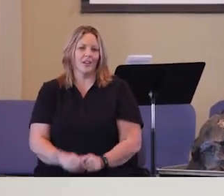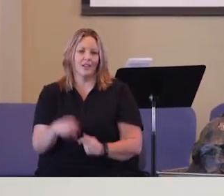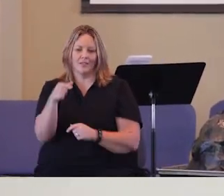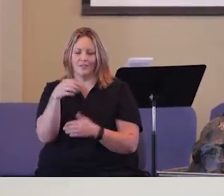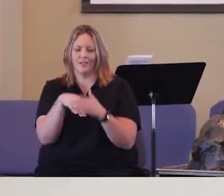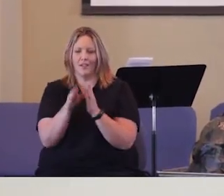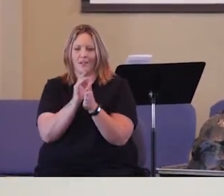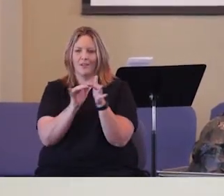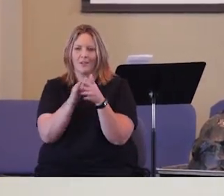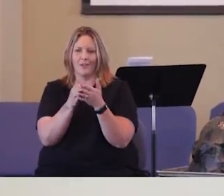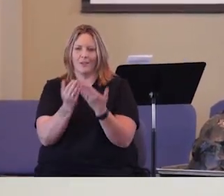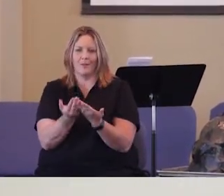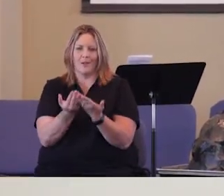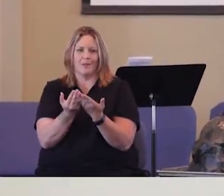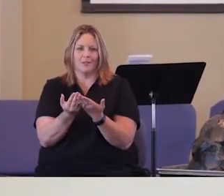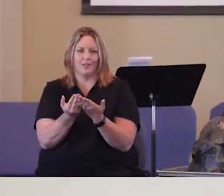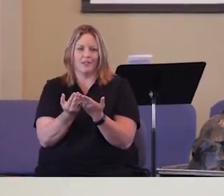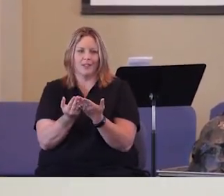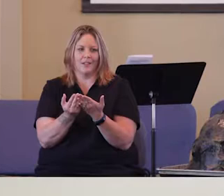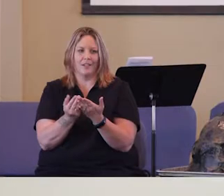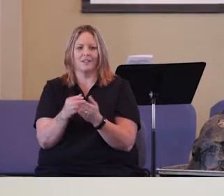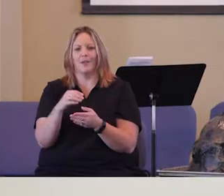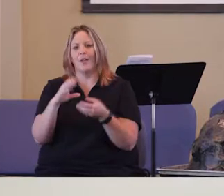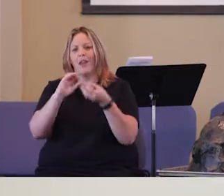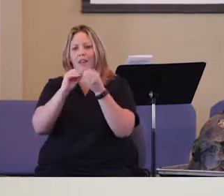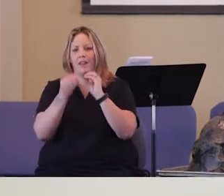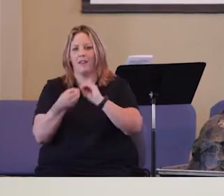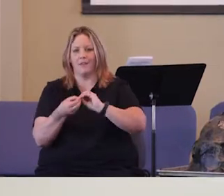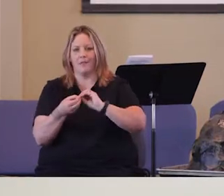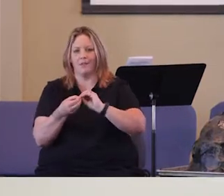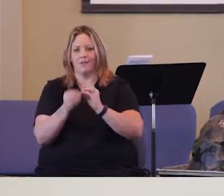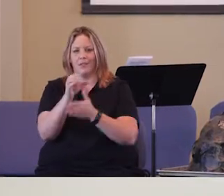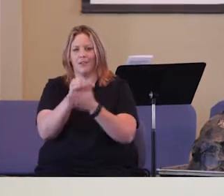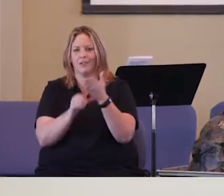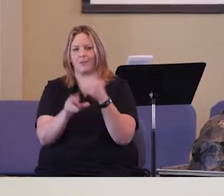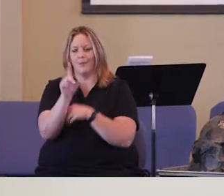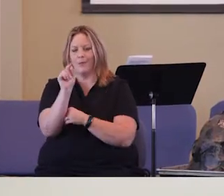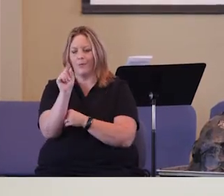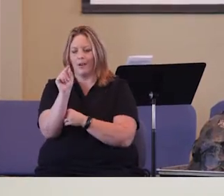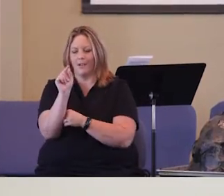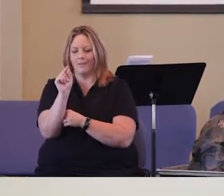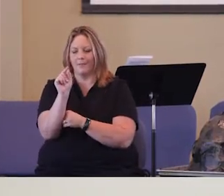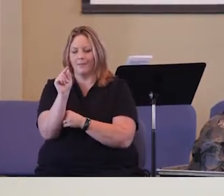So, turn in your Bibles with me to Numbers. Numbers chapter 20.